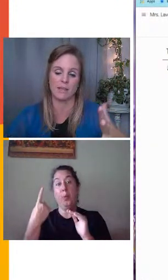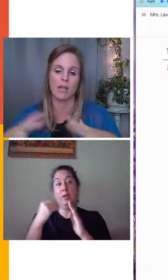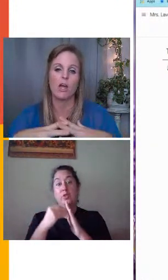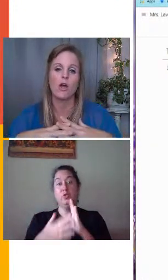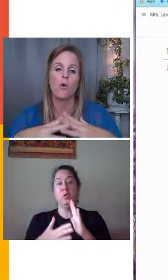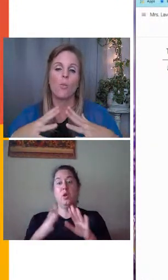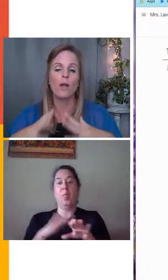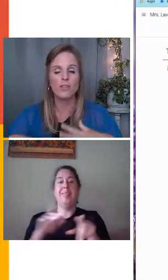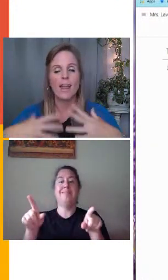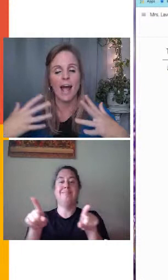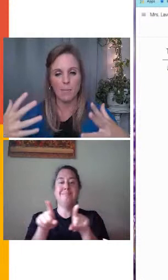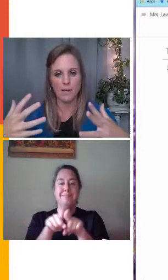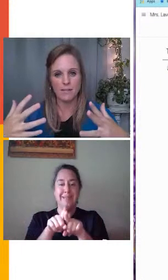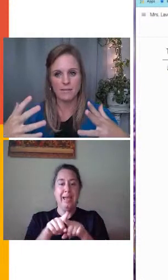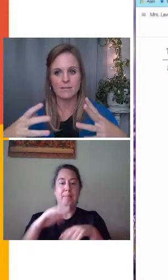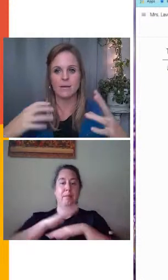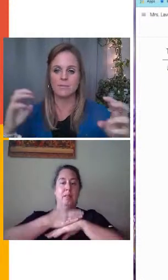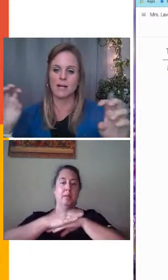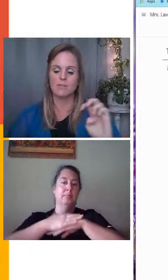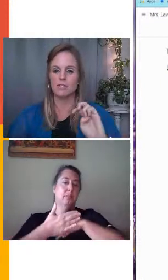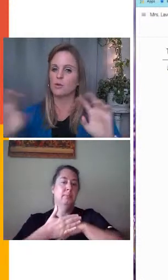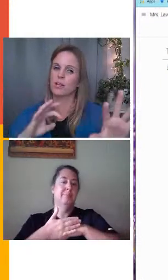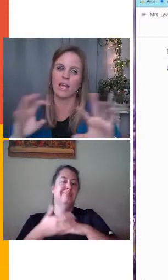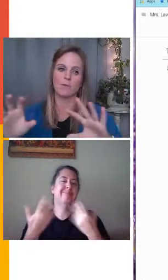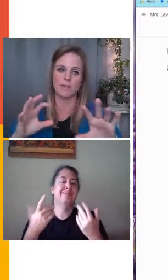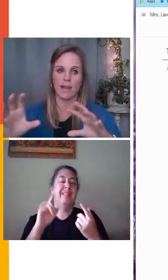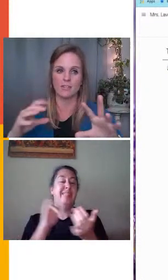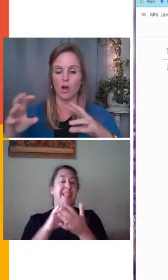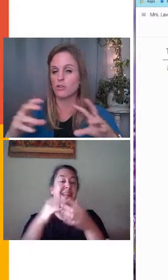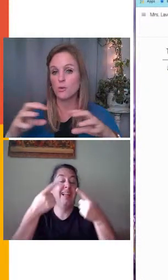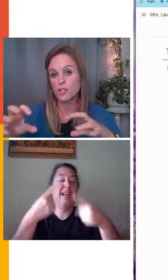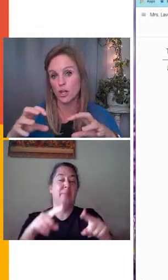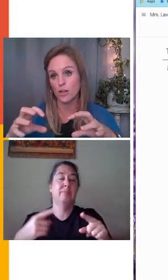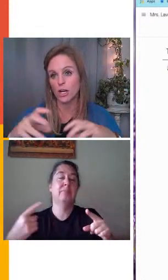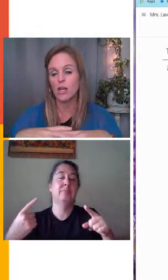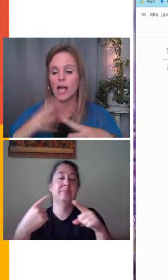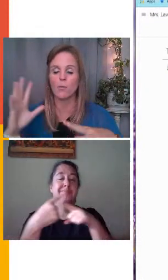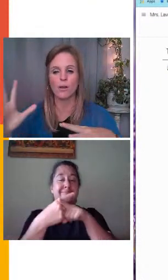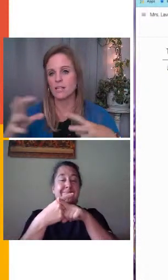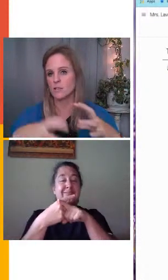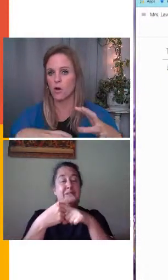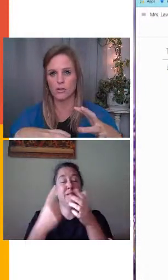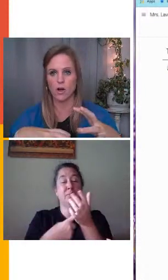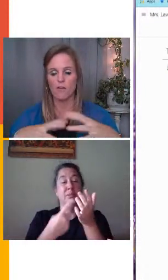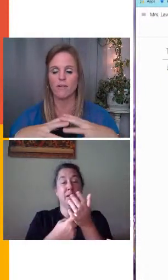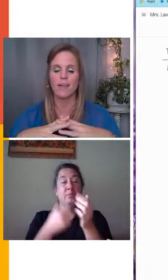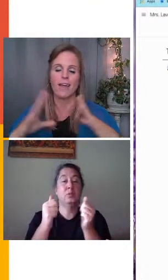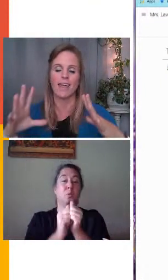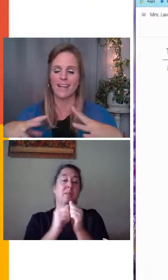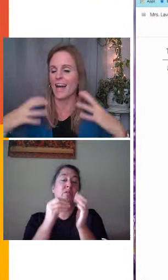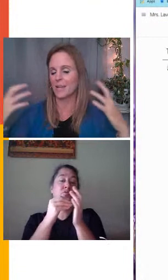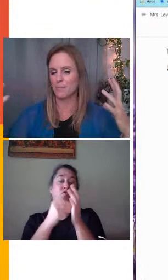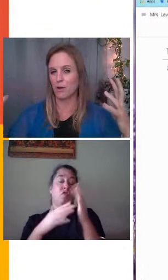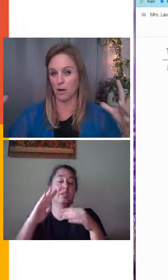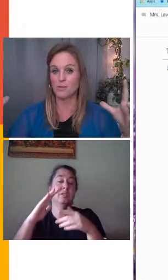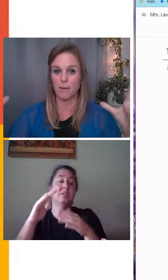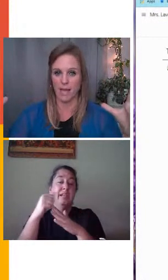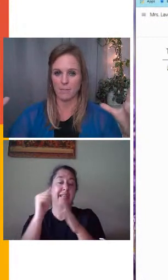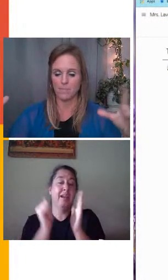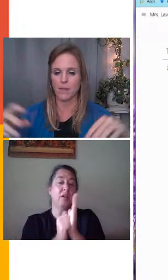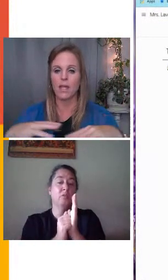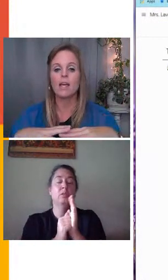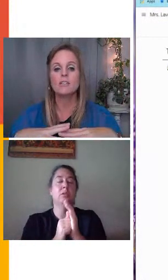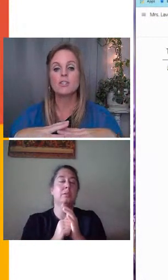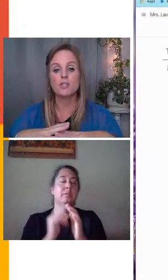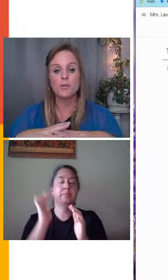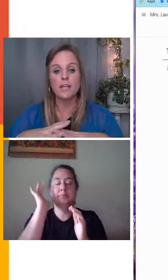device. When that happens, sometimes the student accounts kind of talk to each other and one gets logged off and it kind of becomes a